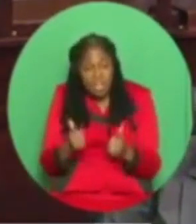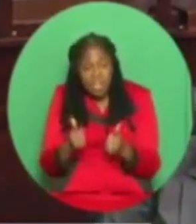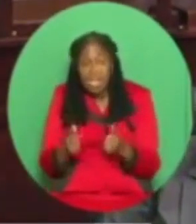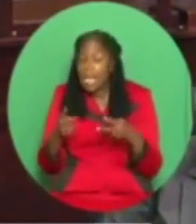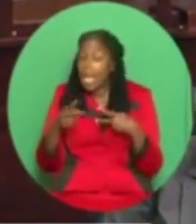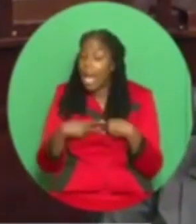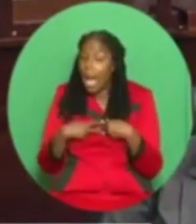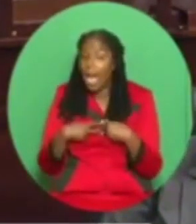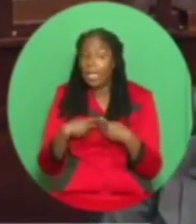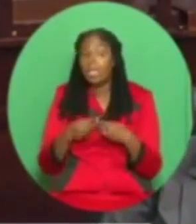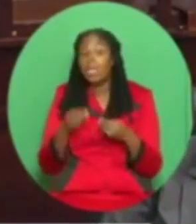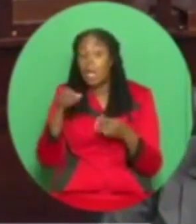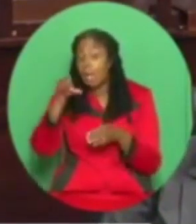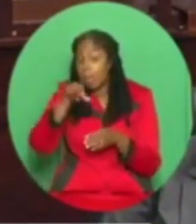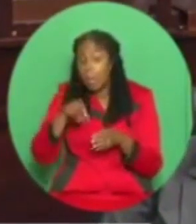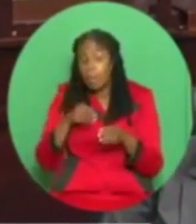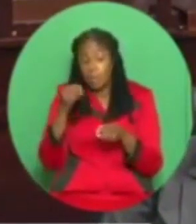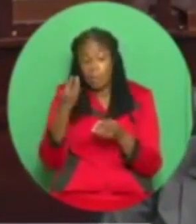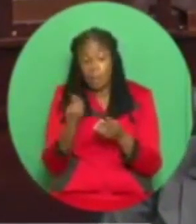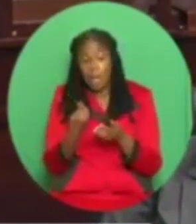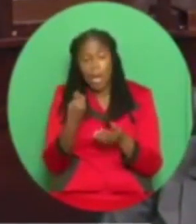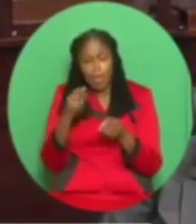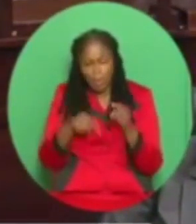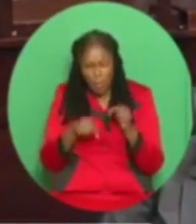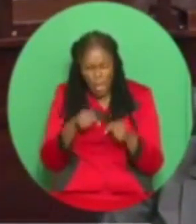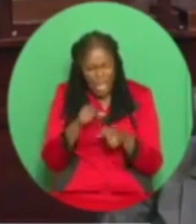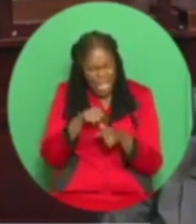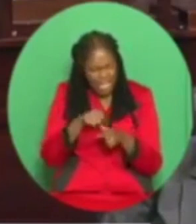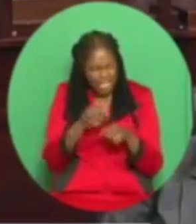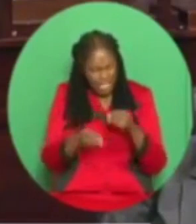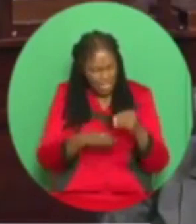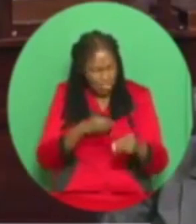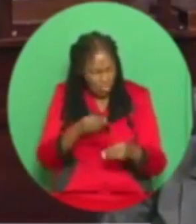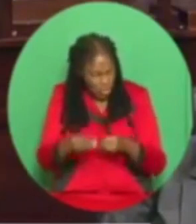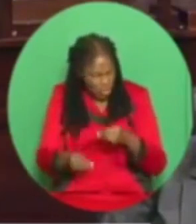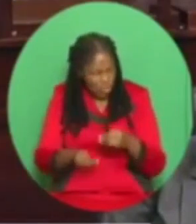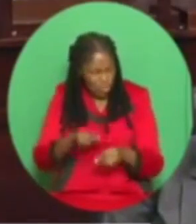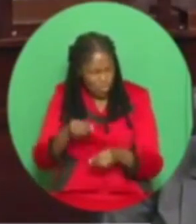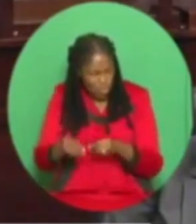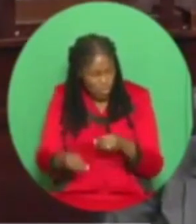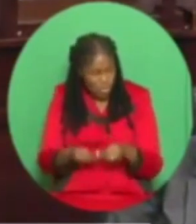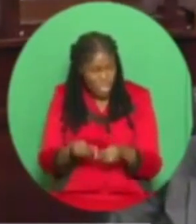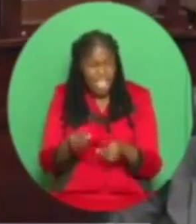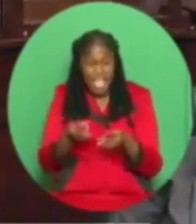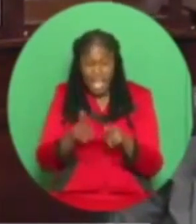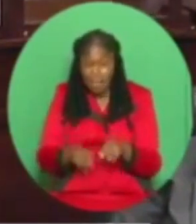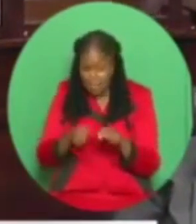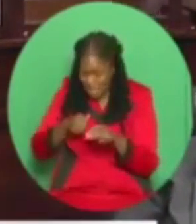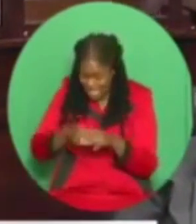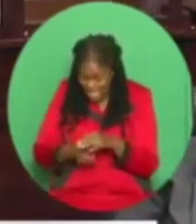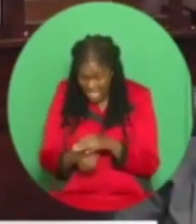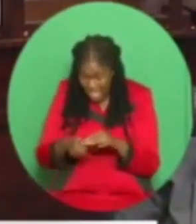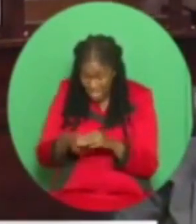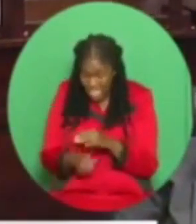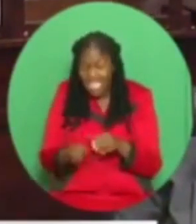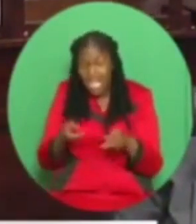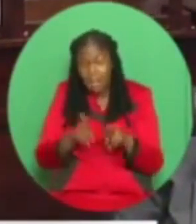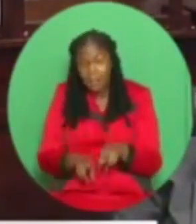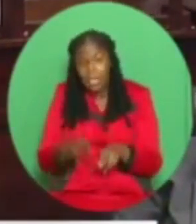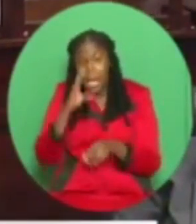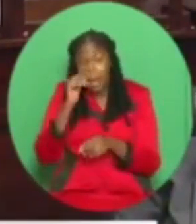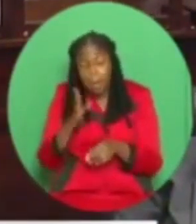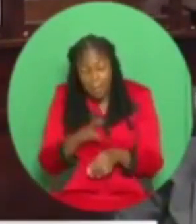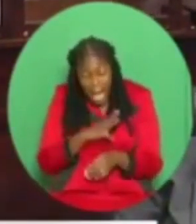involving persons involved in Petrotrin and Suriname. A man was placed under house arrest in